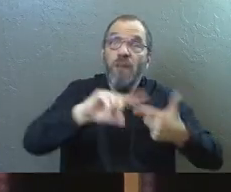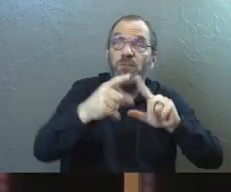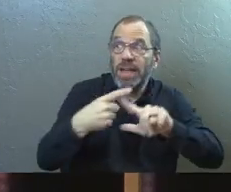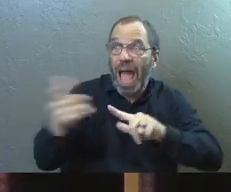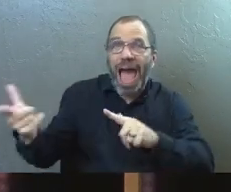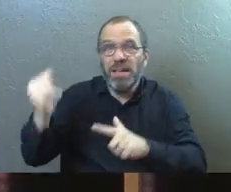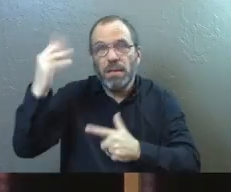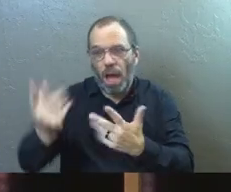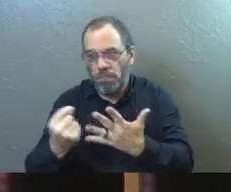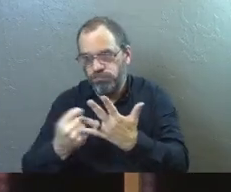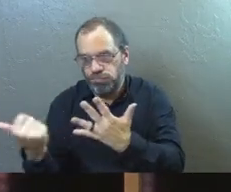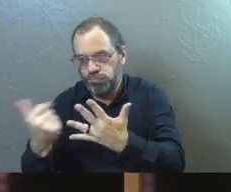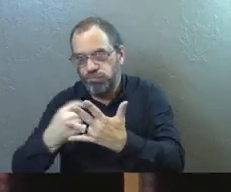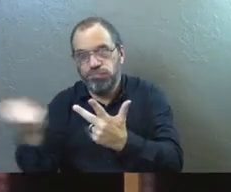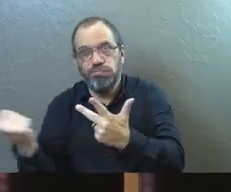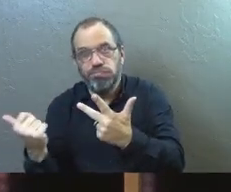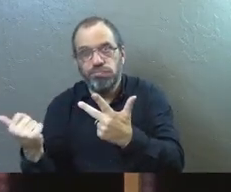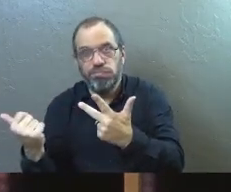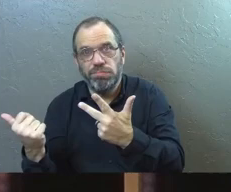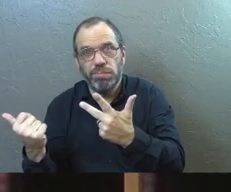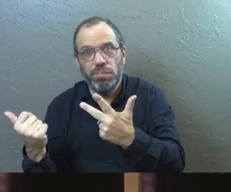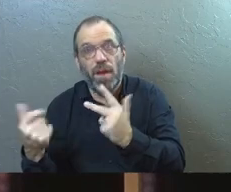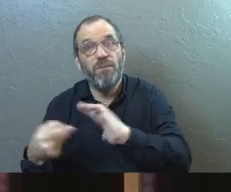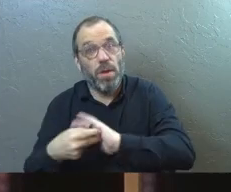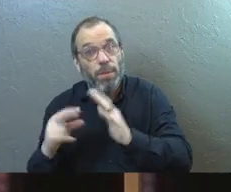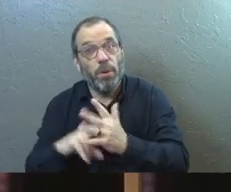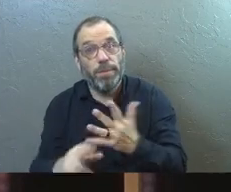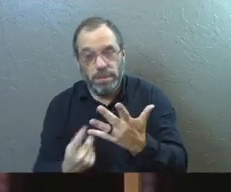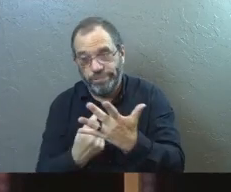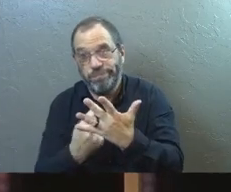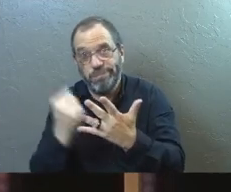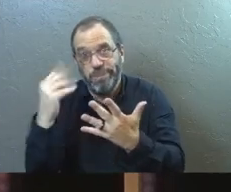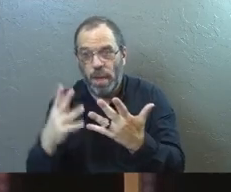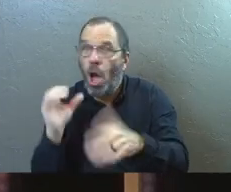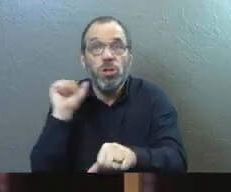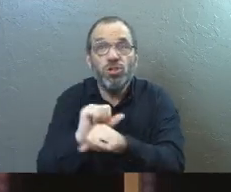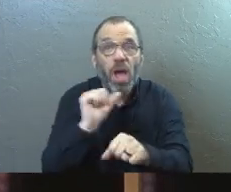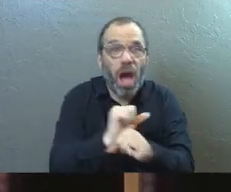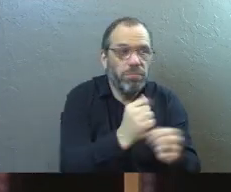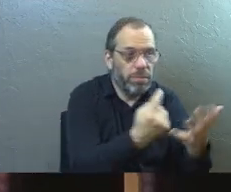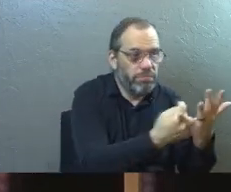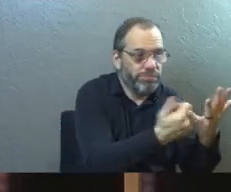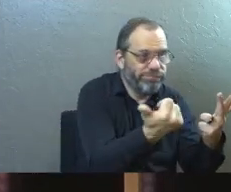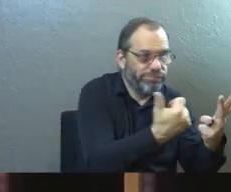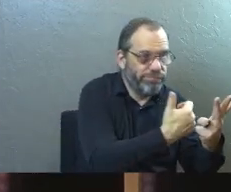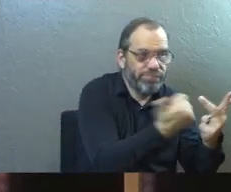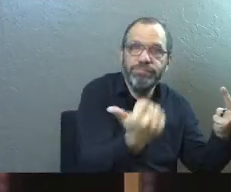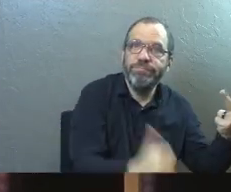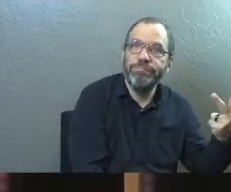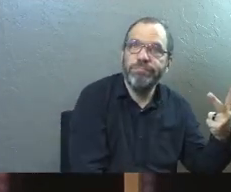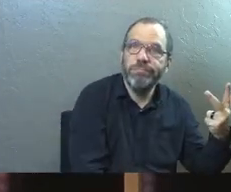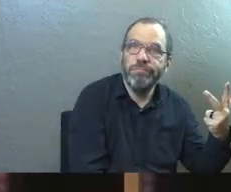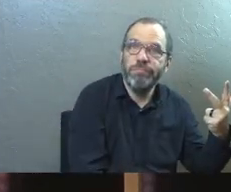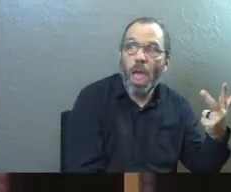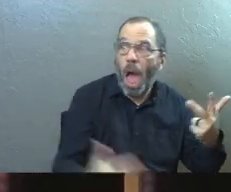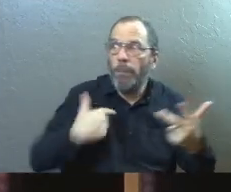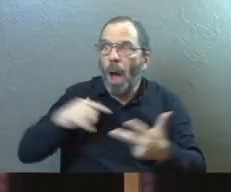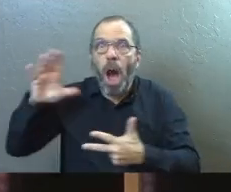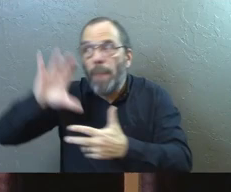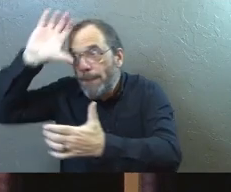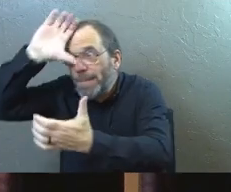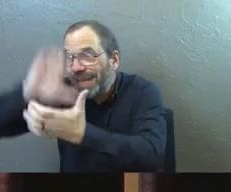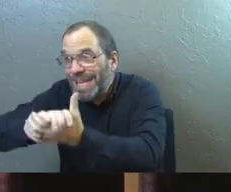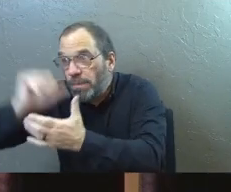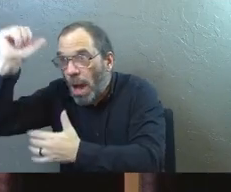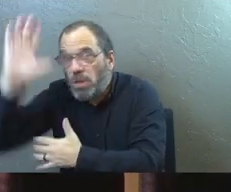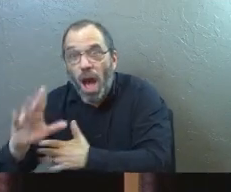God pruned out of my life for such a reason. Jobs he pruned out of my life for such a reason. Things I used to